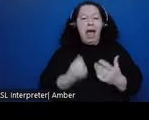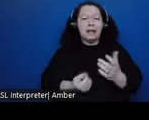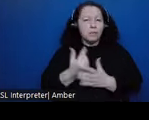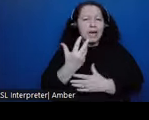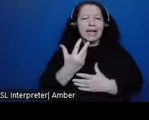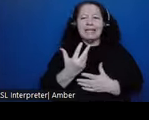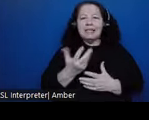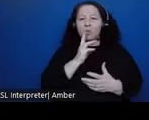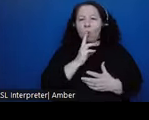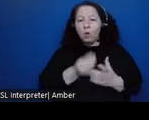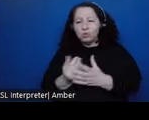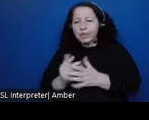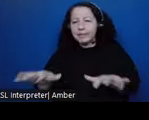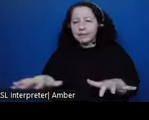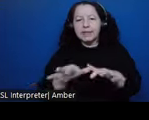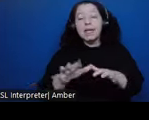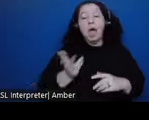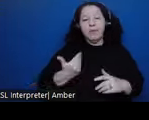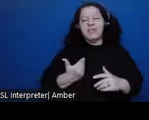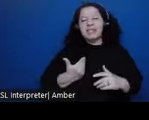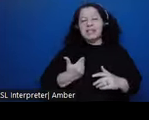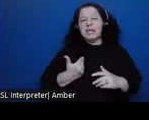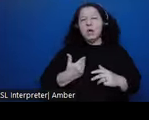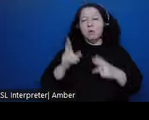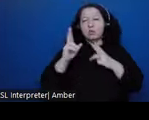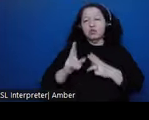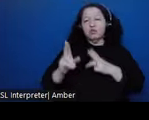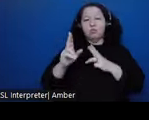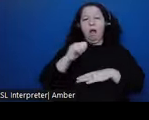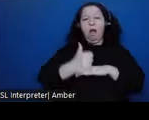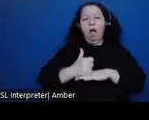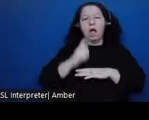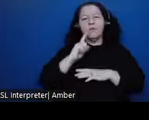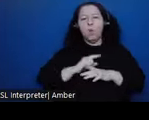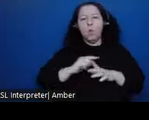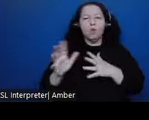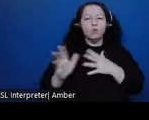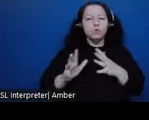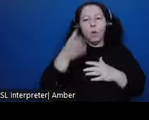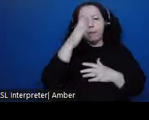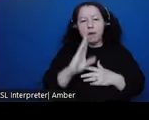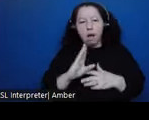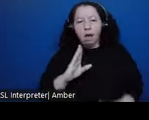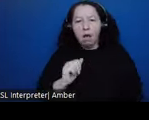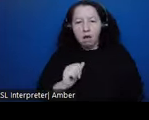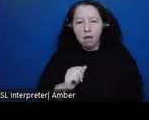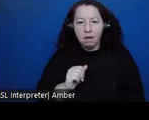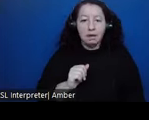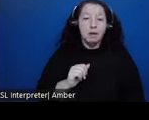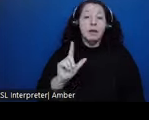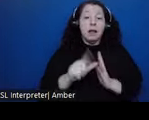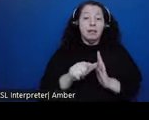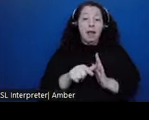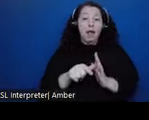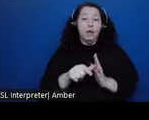a shrine to the storm god or water god Tlaloc, but then later became